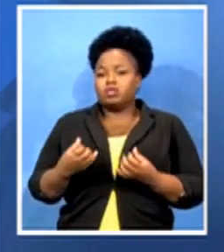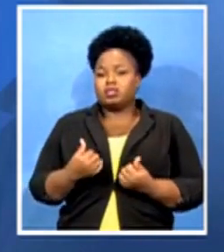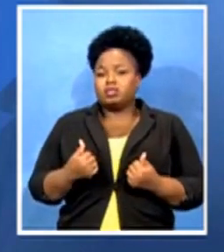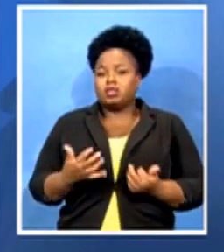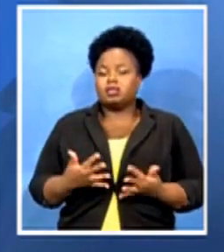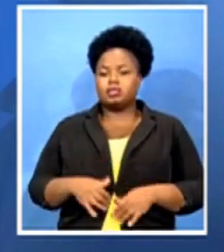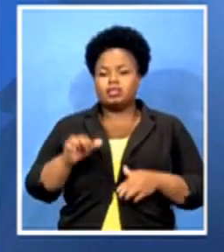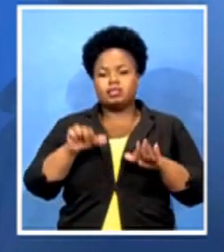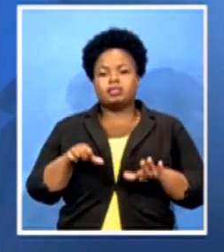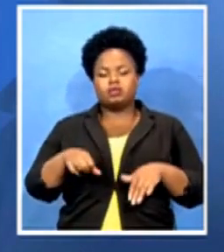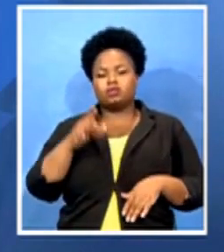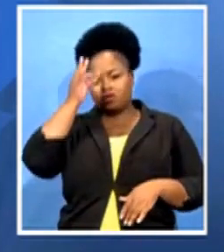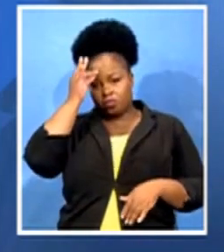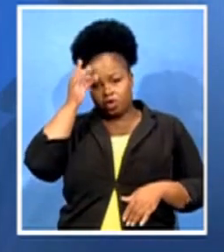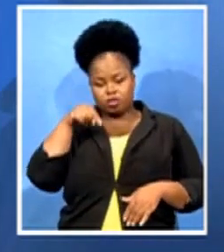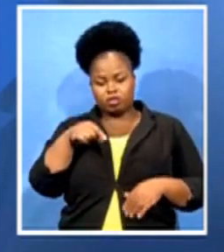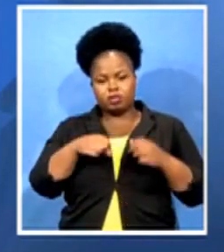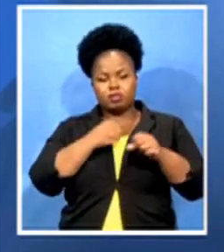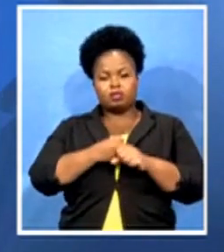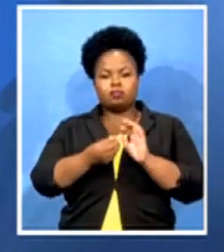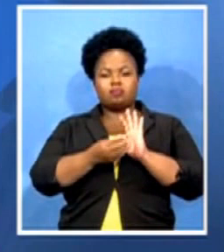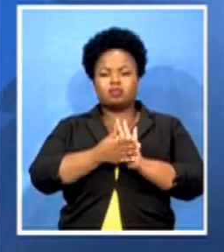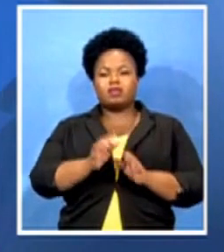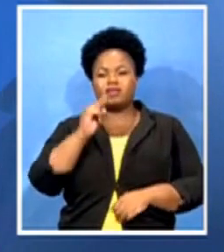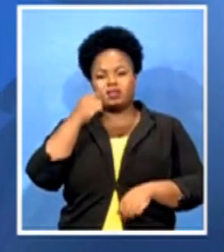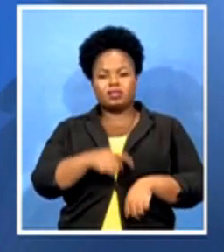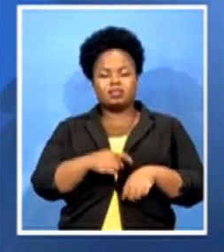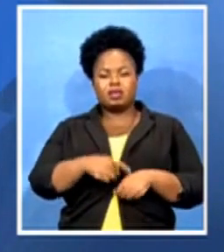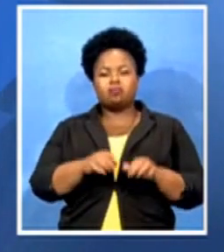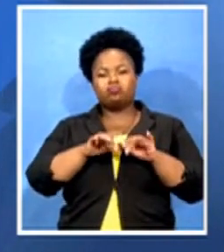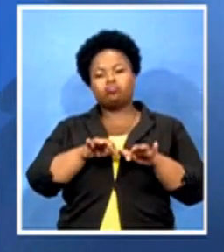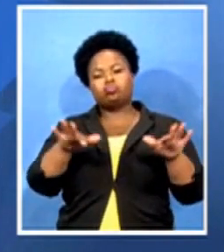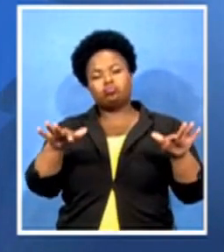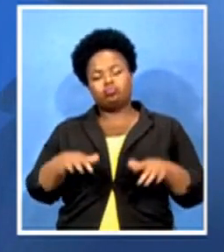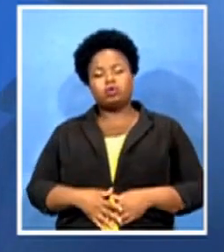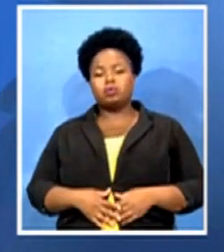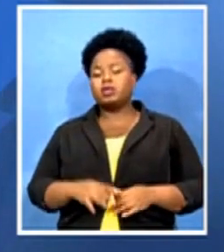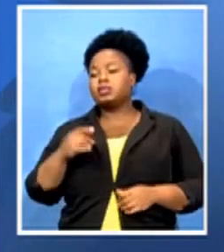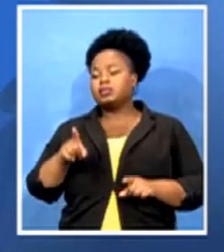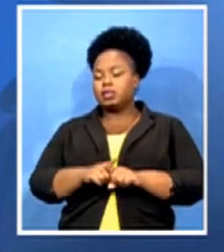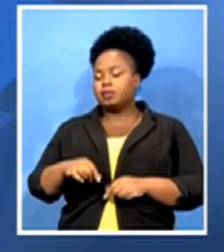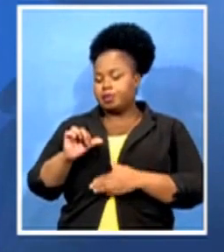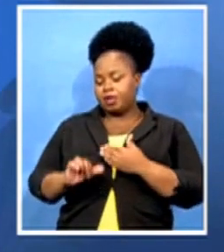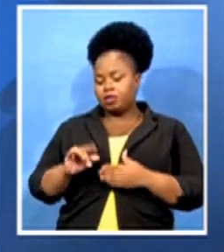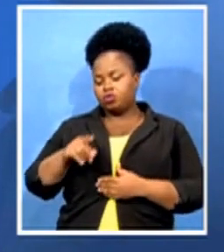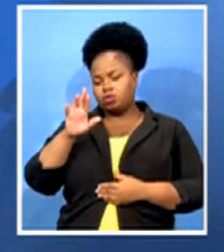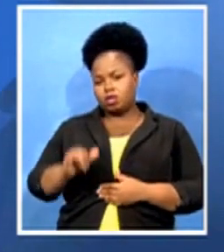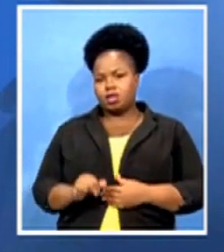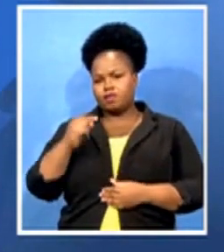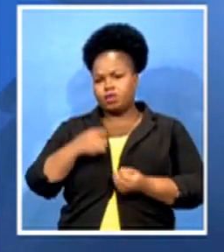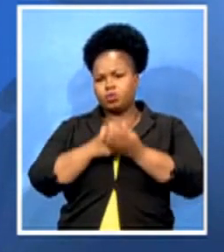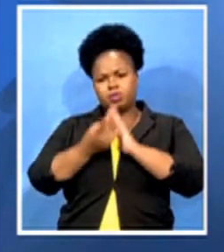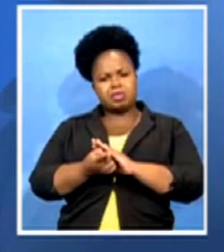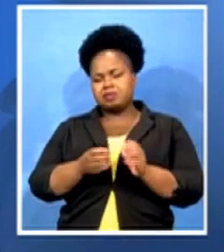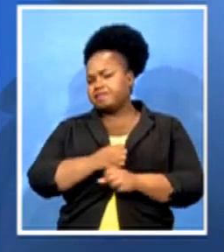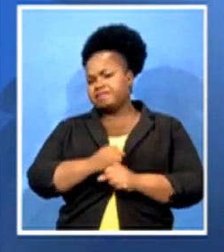recorded our first case of COVID-19, even during the July, during the first wave, we have never recorded the number that we have